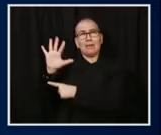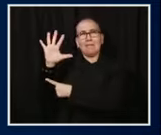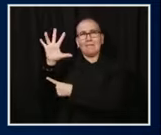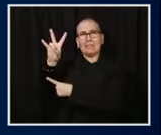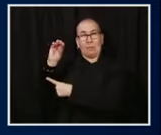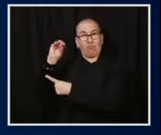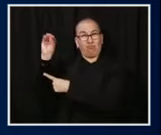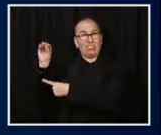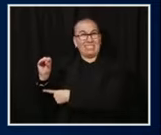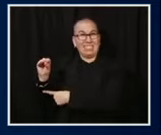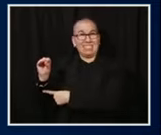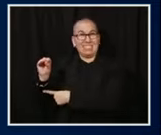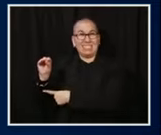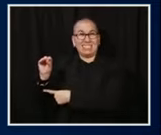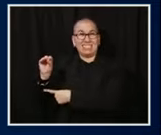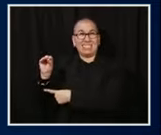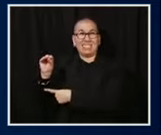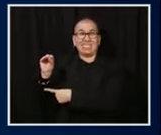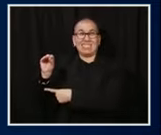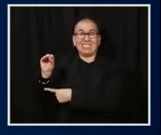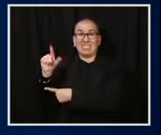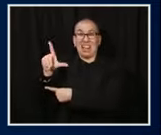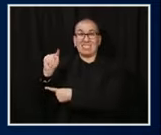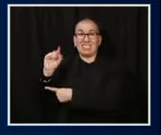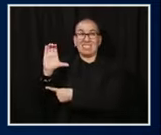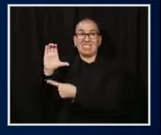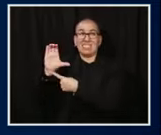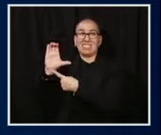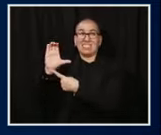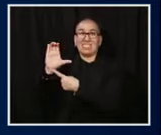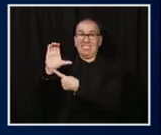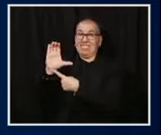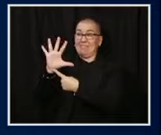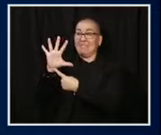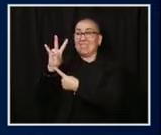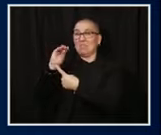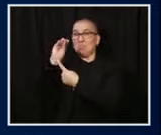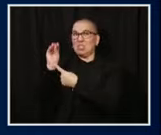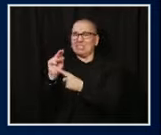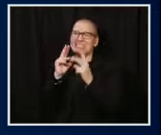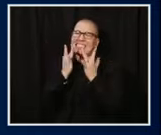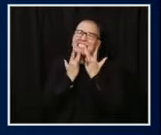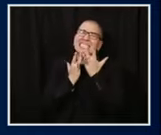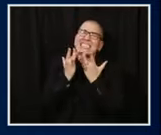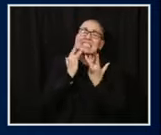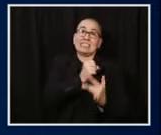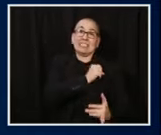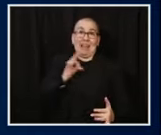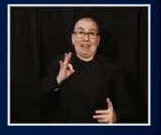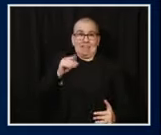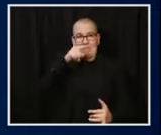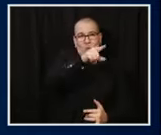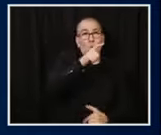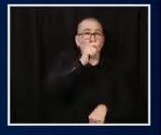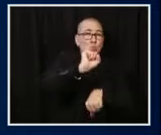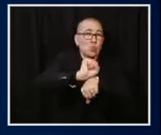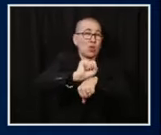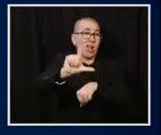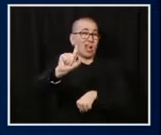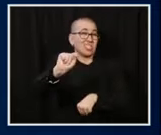are having some degree of staffing crisis to try to support them with these different methods that I've mentioned.